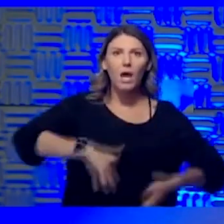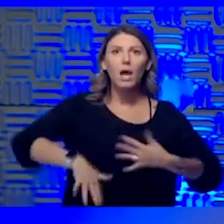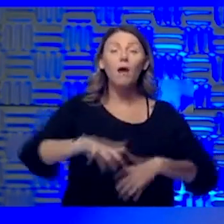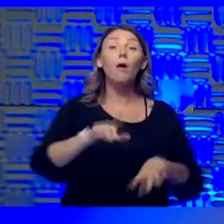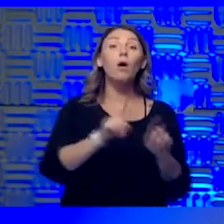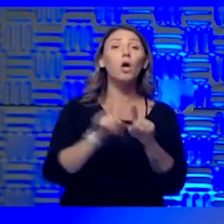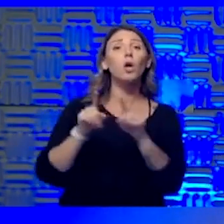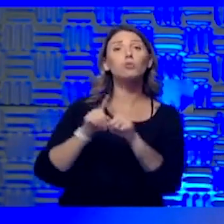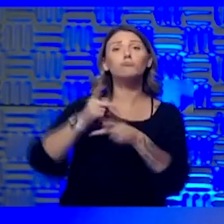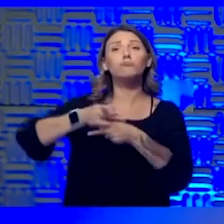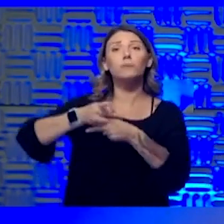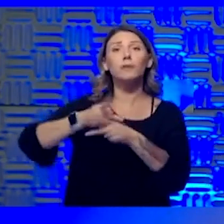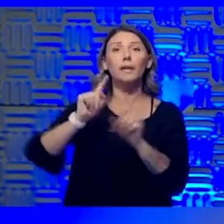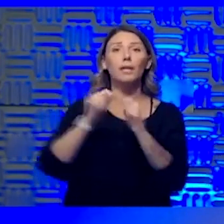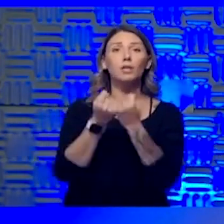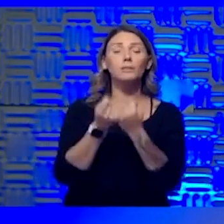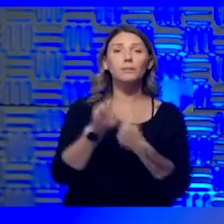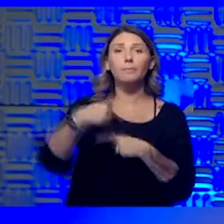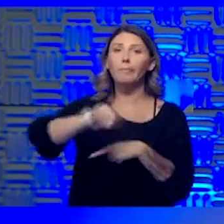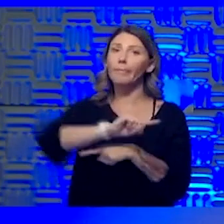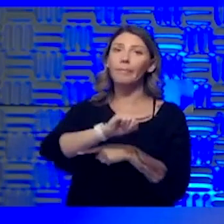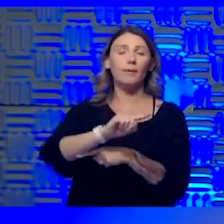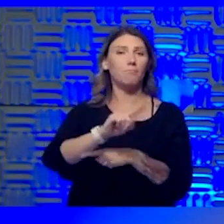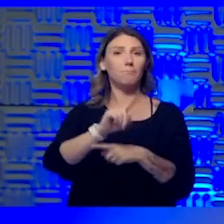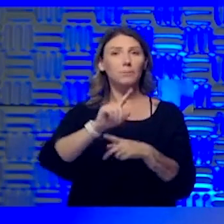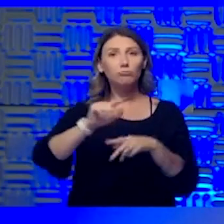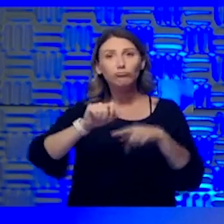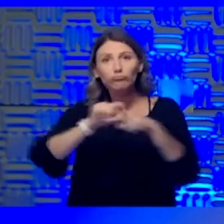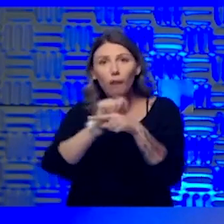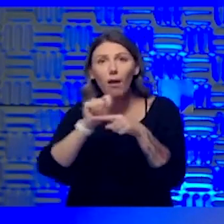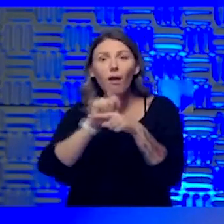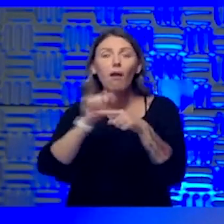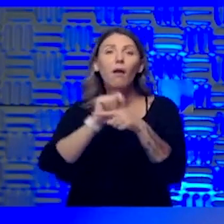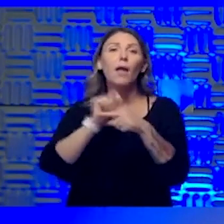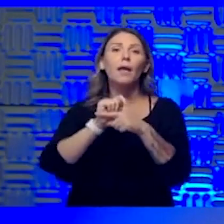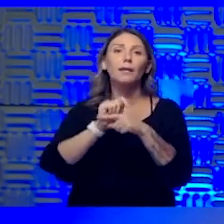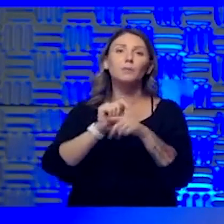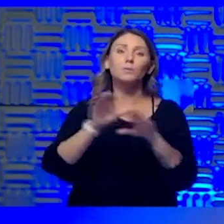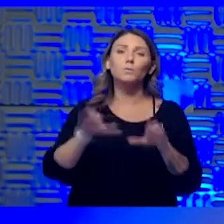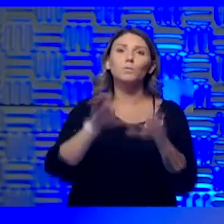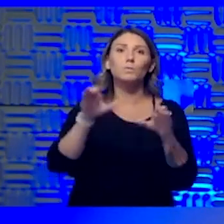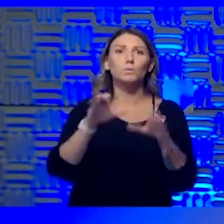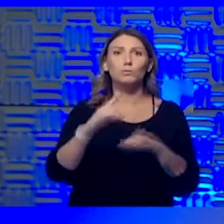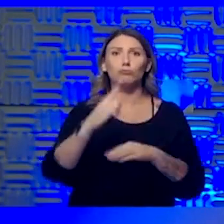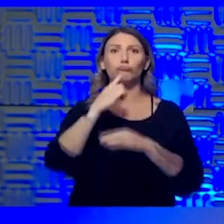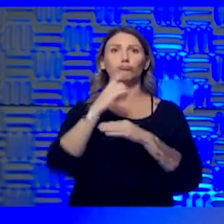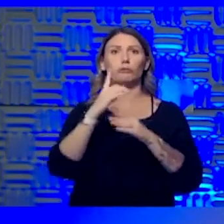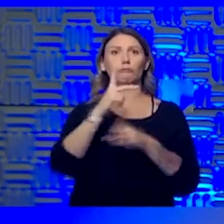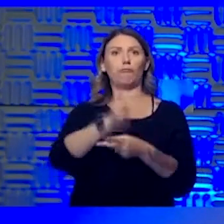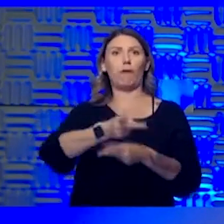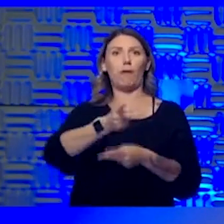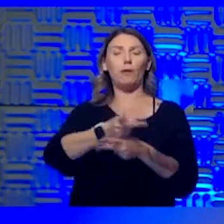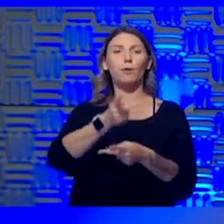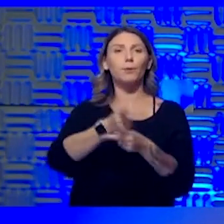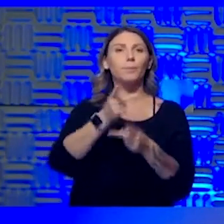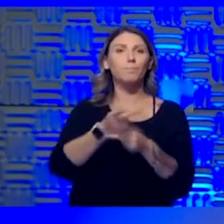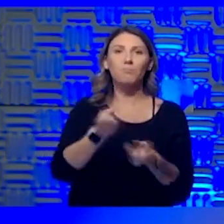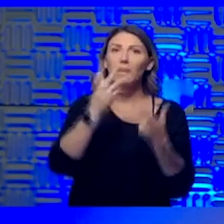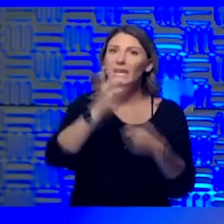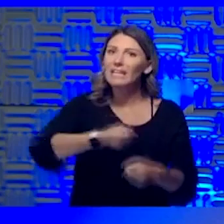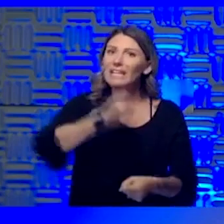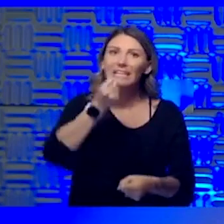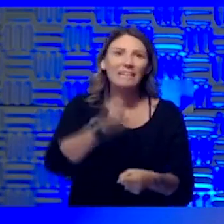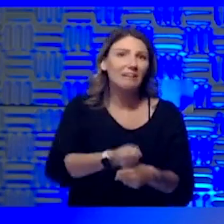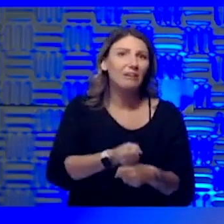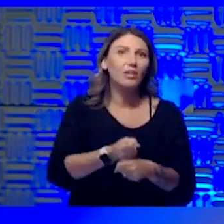they have been trained and have been doing critical care for years and decades in some cases. So we